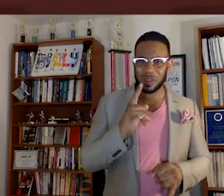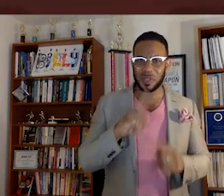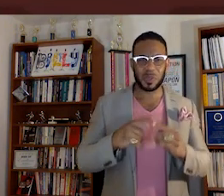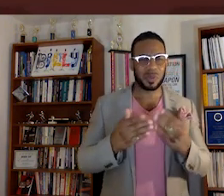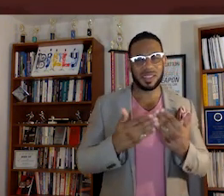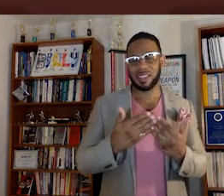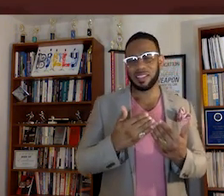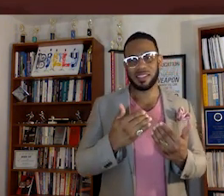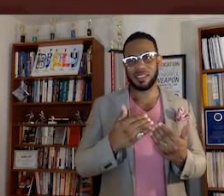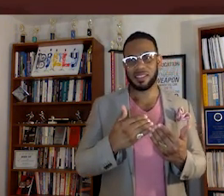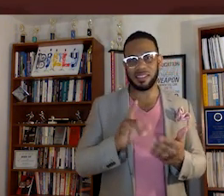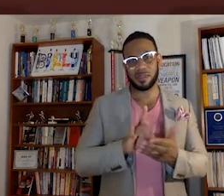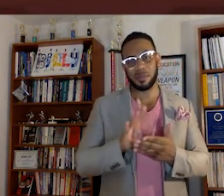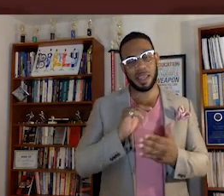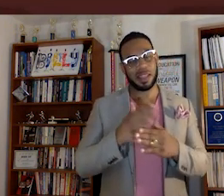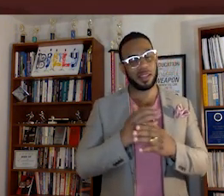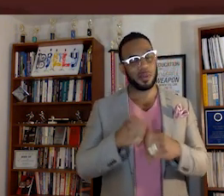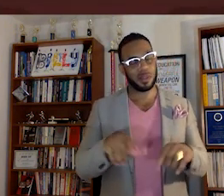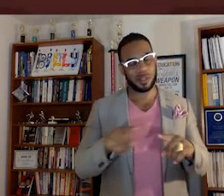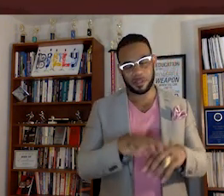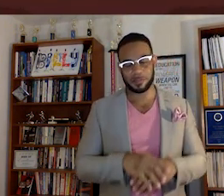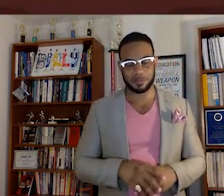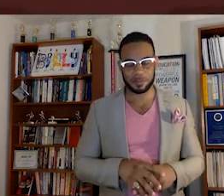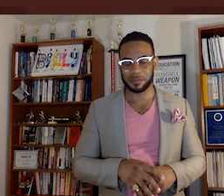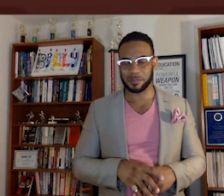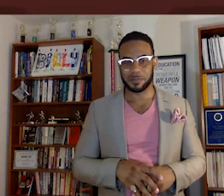easy to bunk, so I had to share it with you guys.